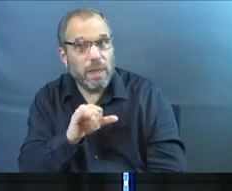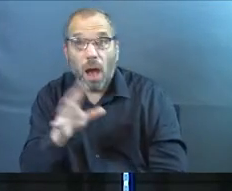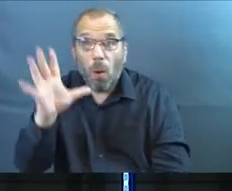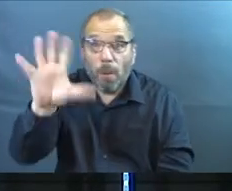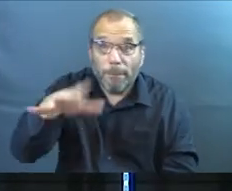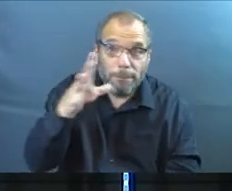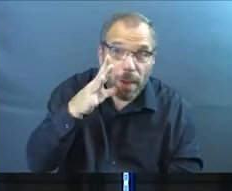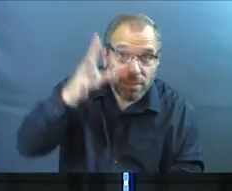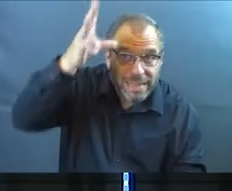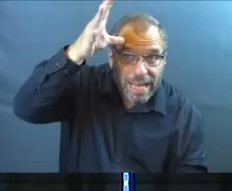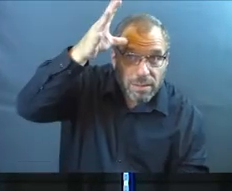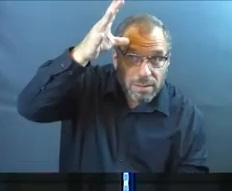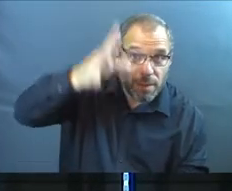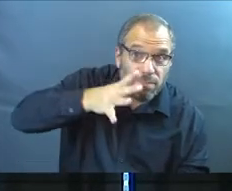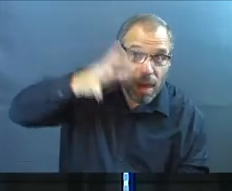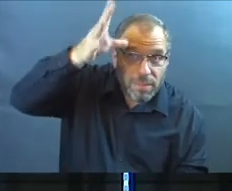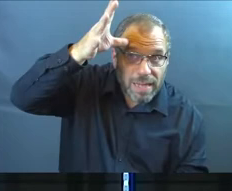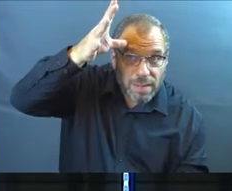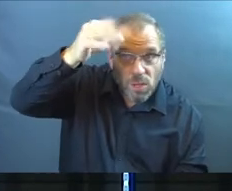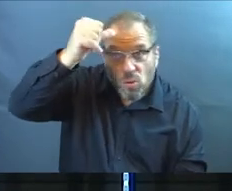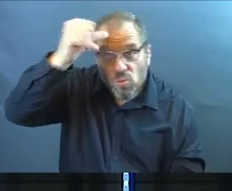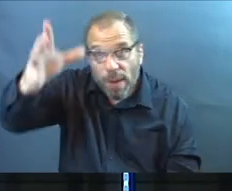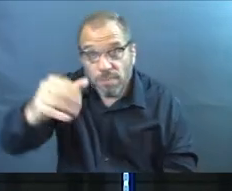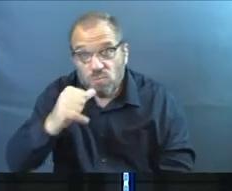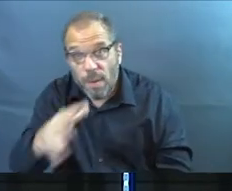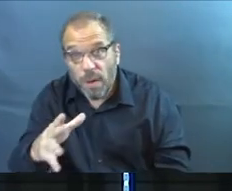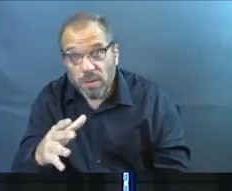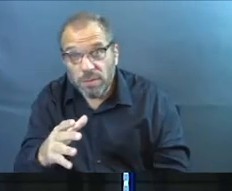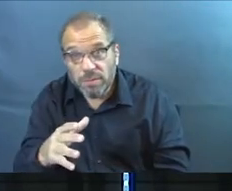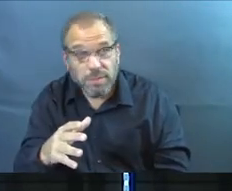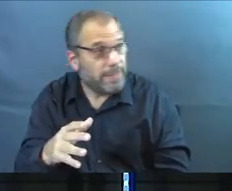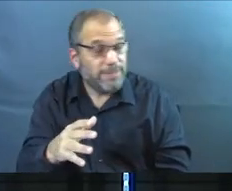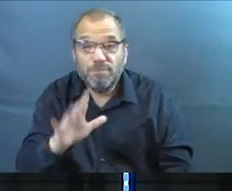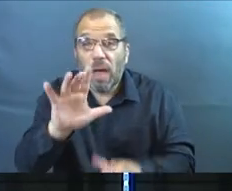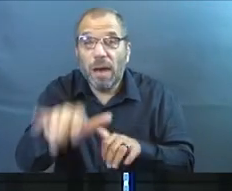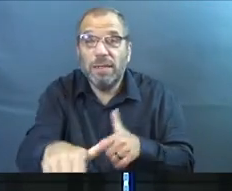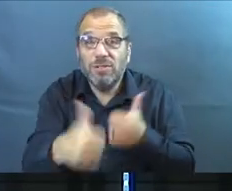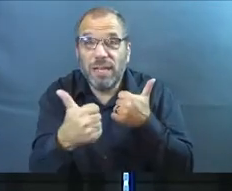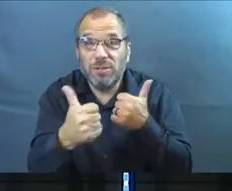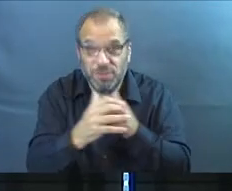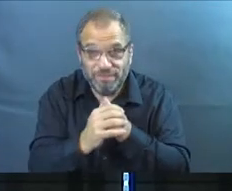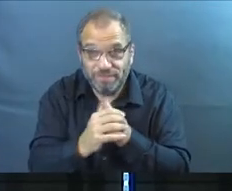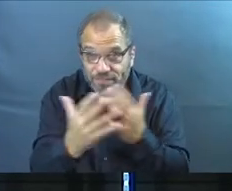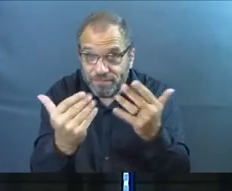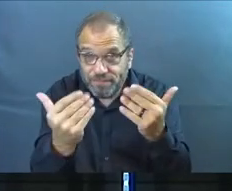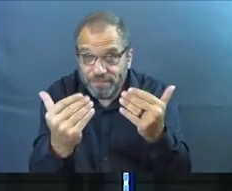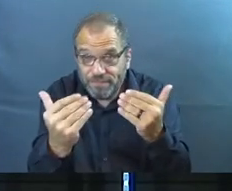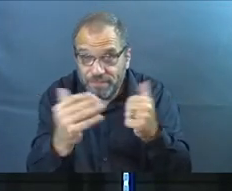Moms and dads, grandmas and grandpas, could I challenge you for a second?